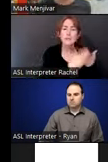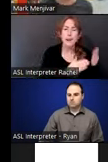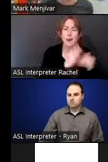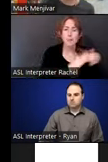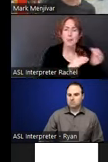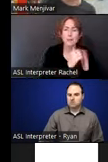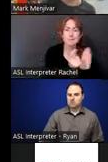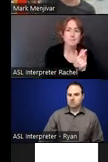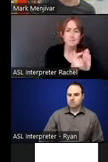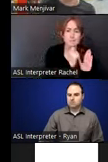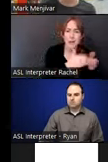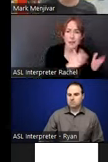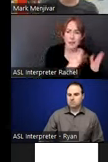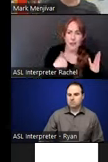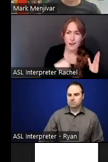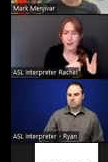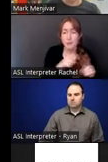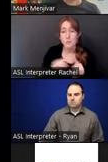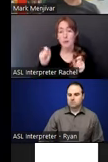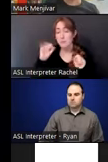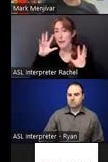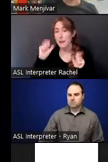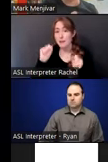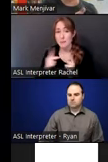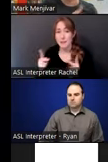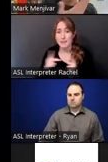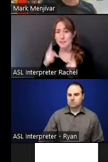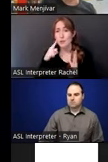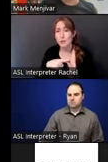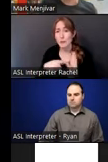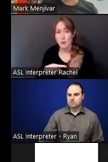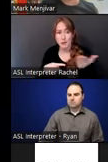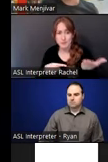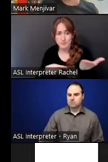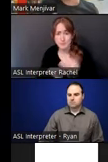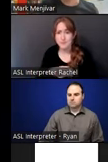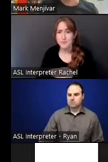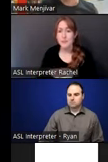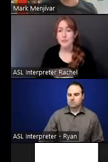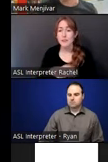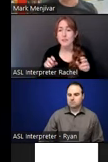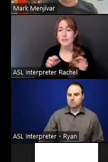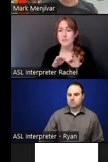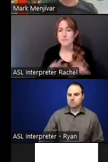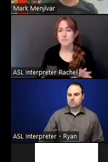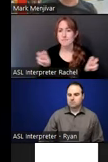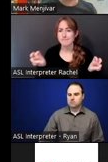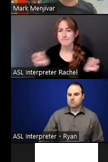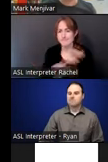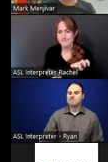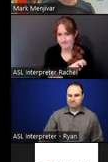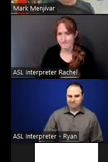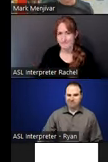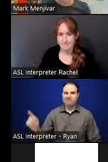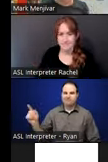But some, you know, some incredible places came out. Like this is a photograph of the Palace Theater on the exterior of the Palace